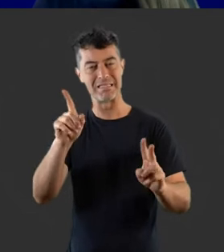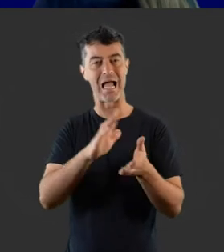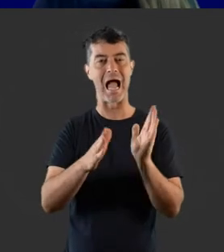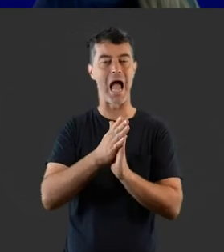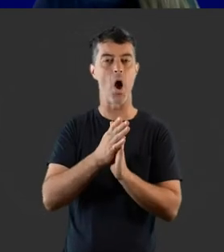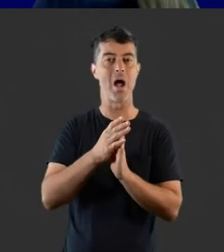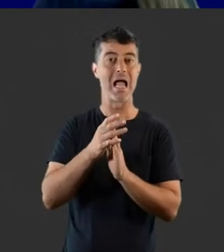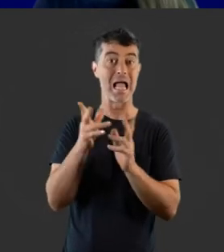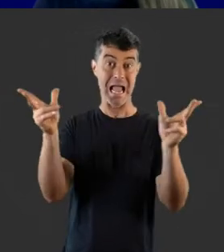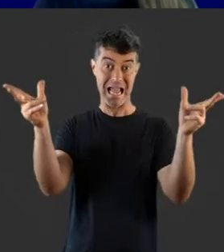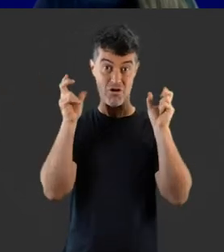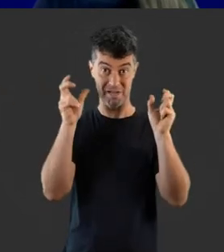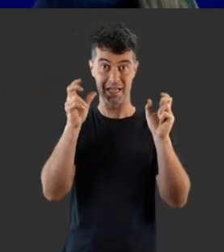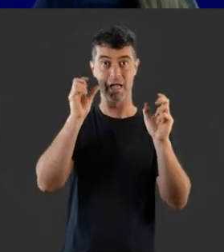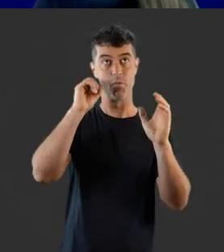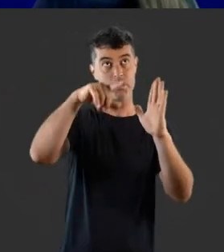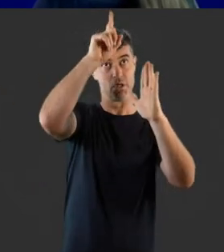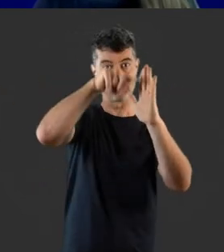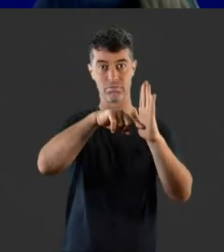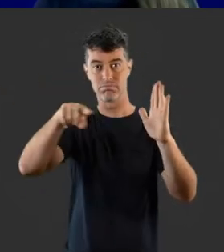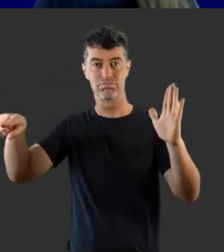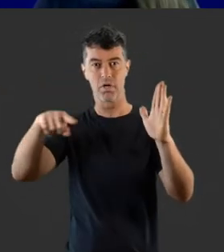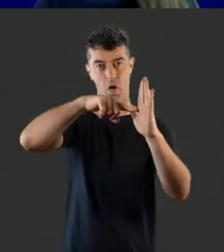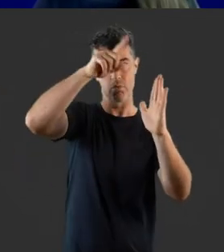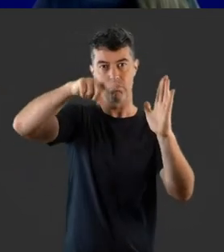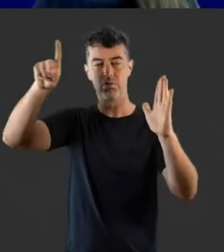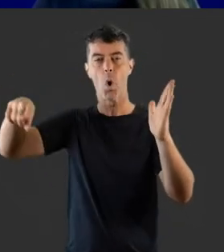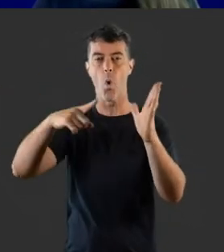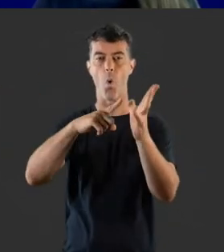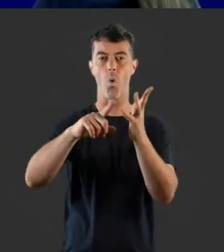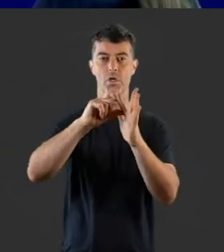but is how hearing is mapped onto a graph or audiogram.